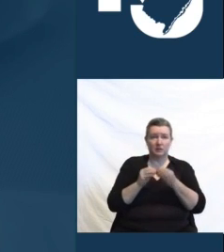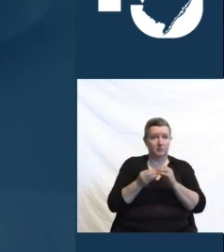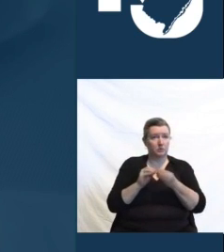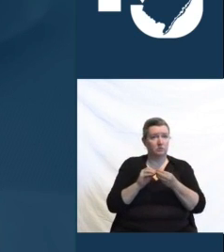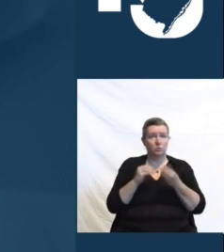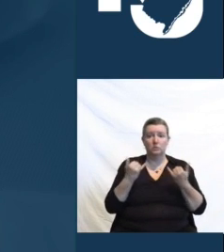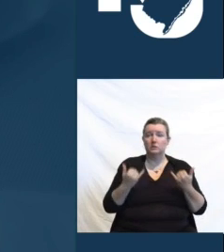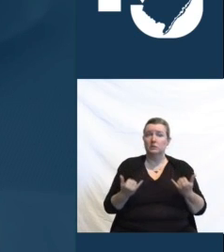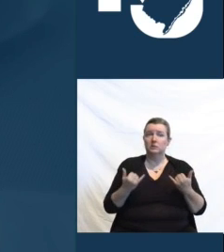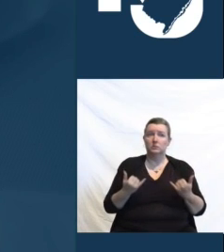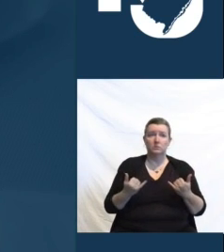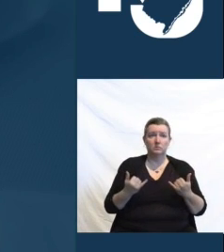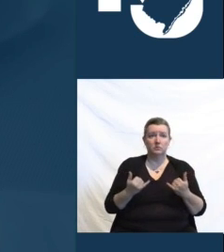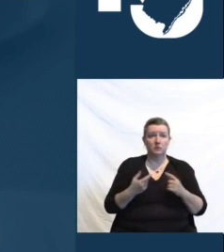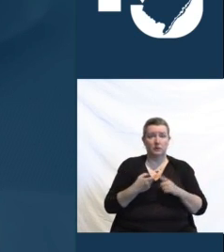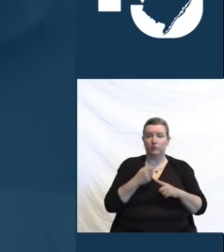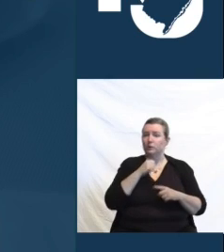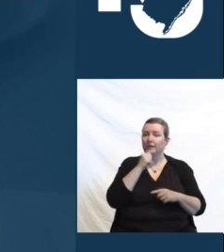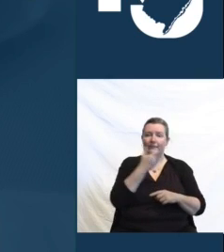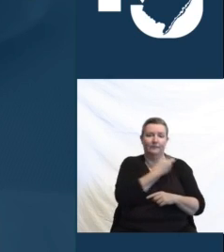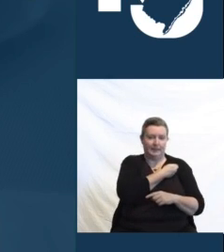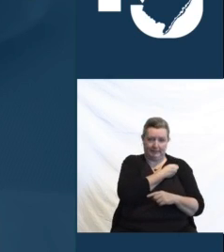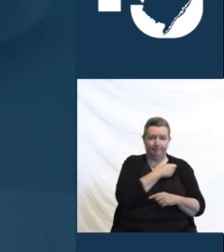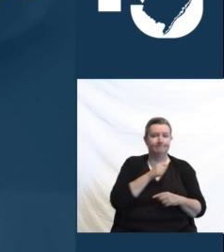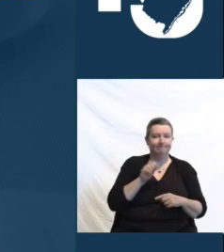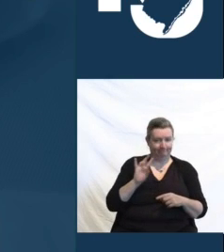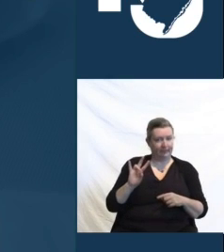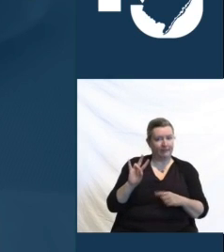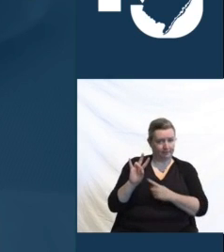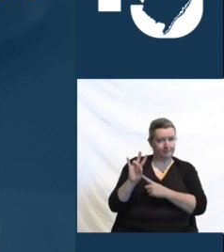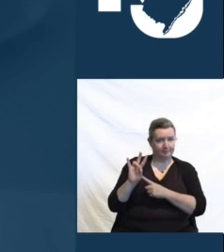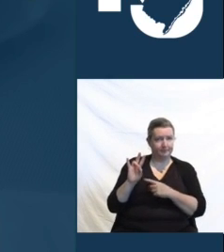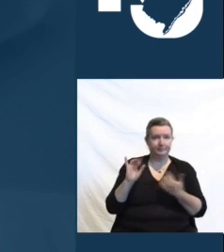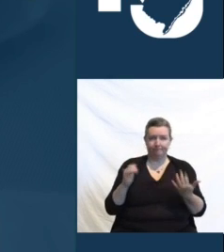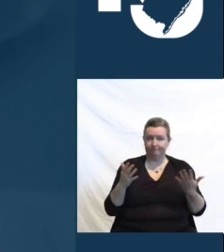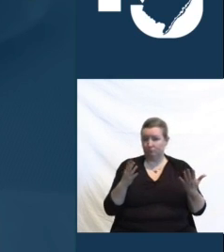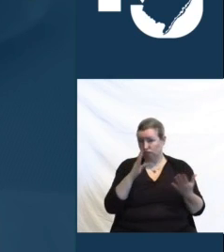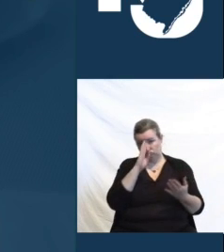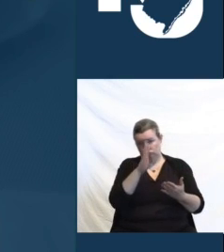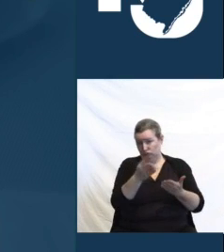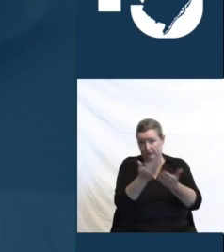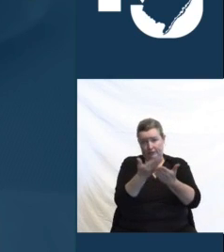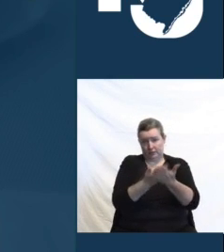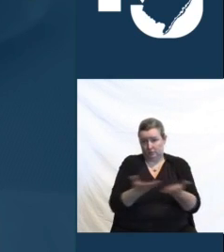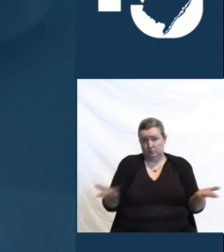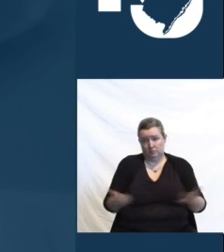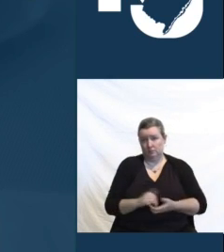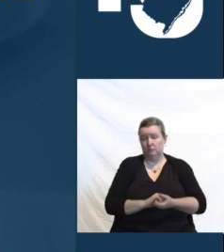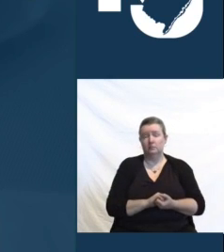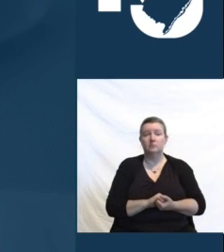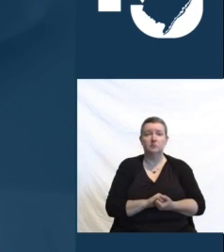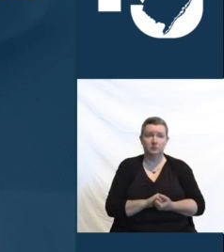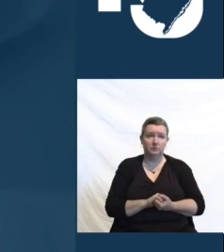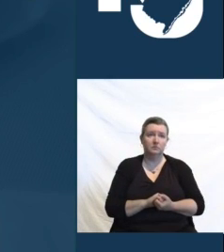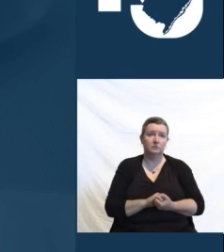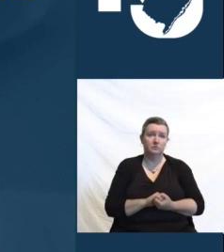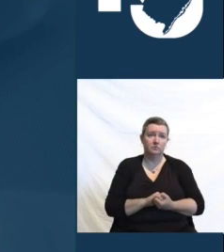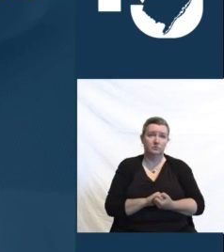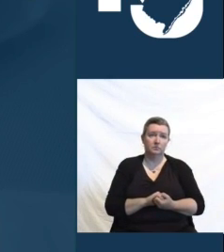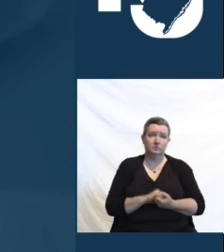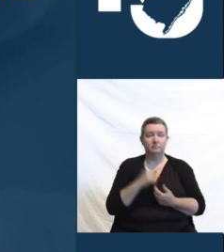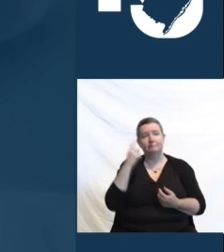by the unvaccinated. That's just a fact of the matter, and the updated number, as you can see, of probable deaths.